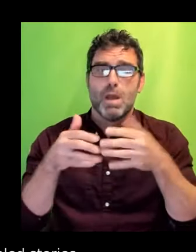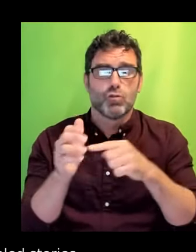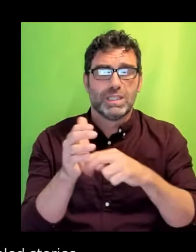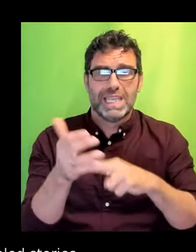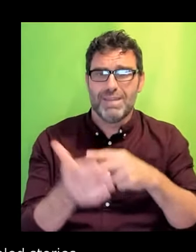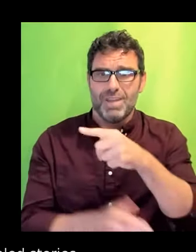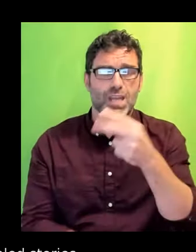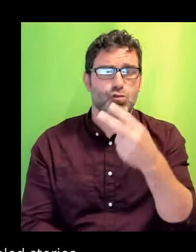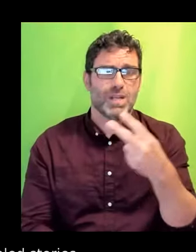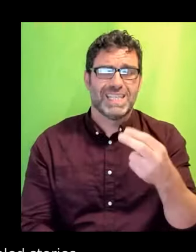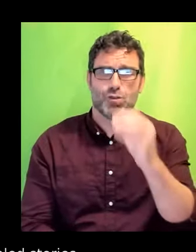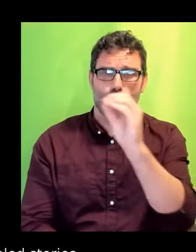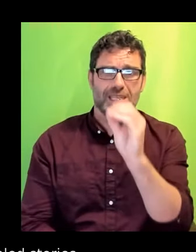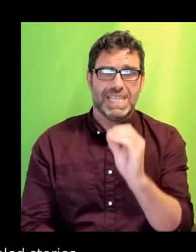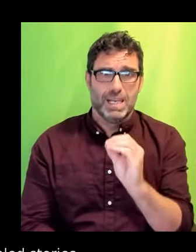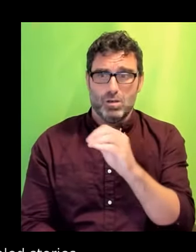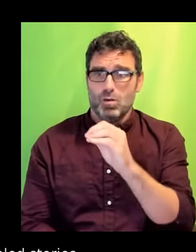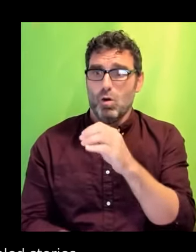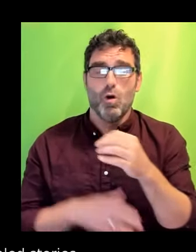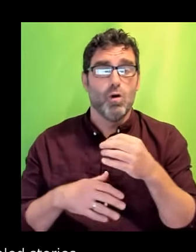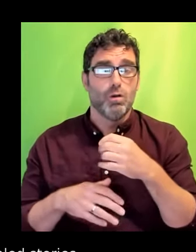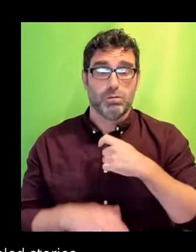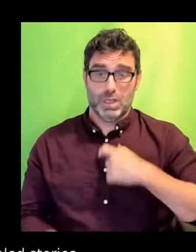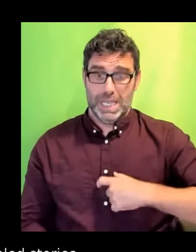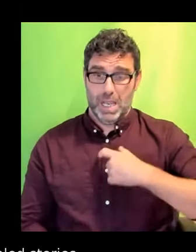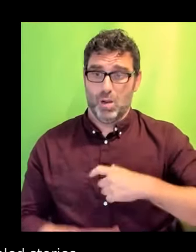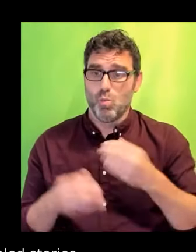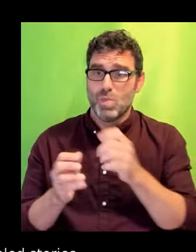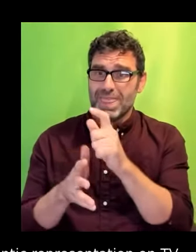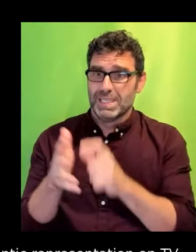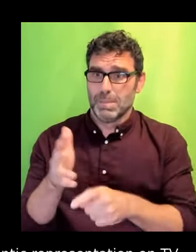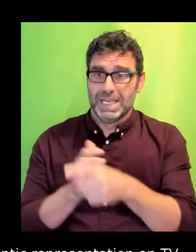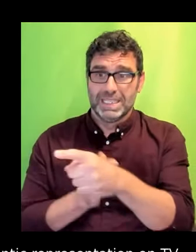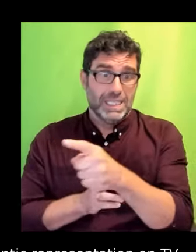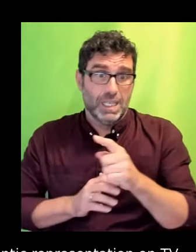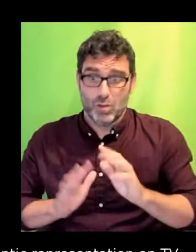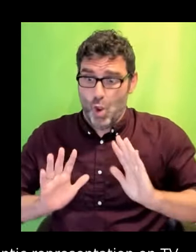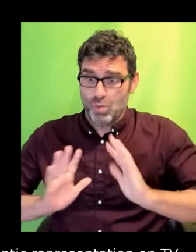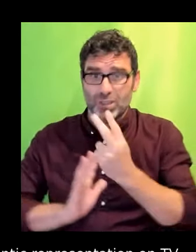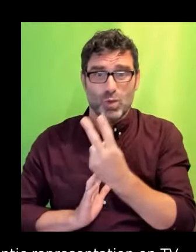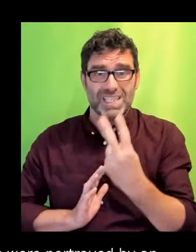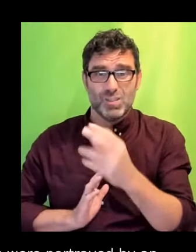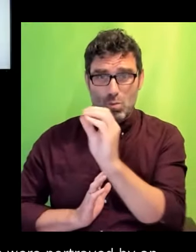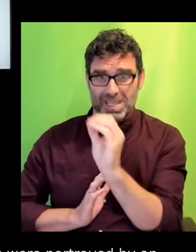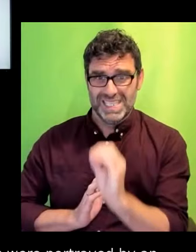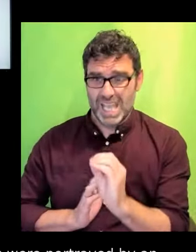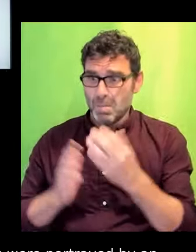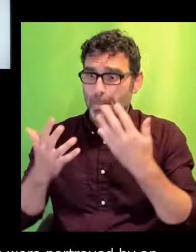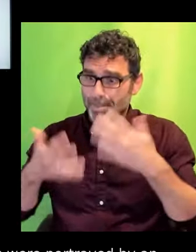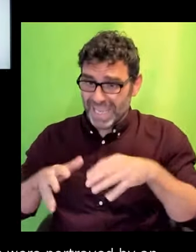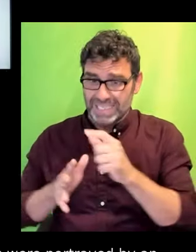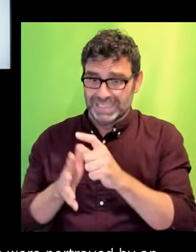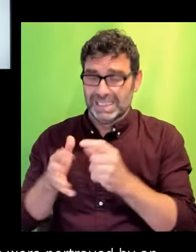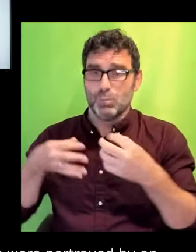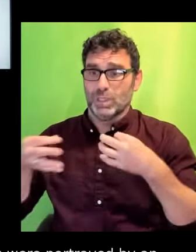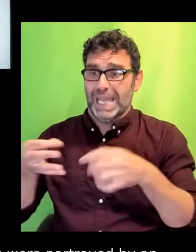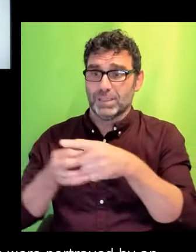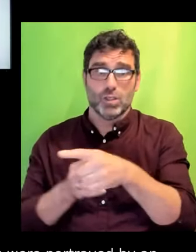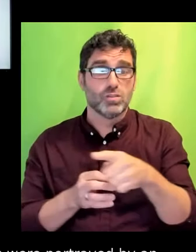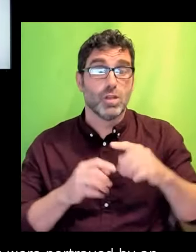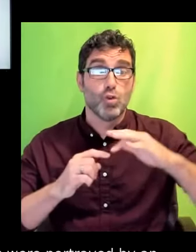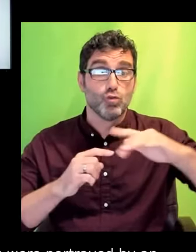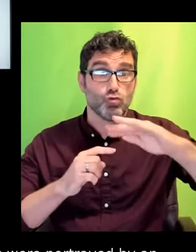by an actor with the same disability. And on streaming platforms, it was even worse, 20%. I love this statistic.